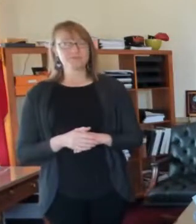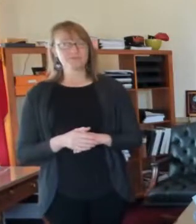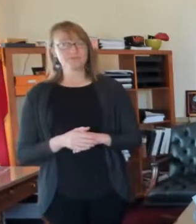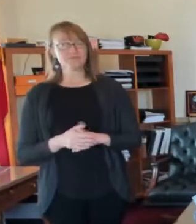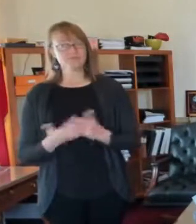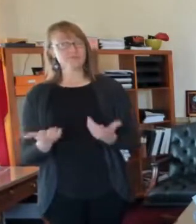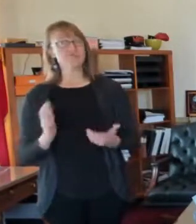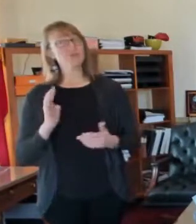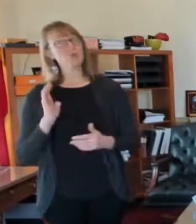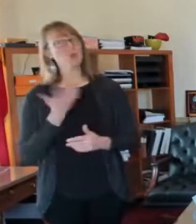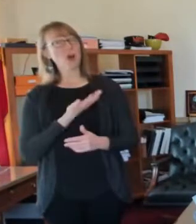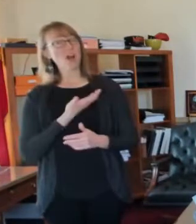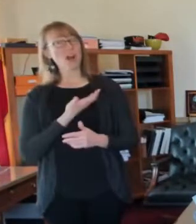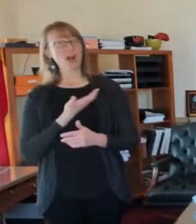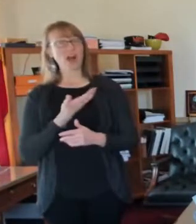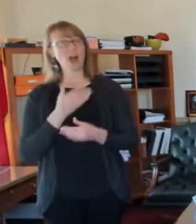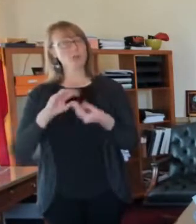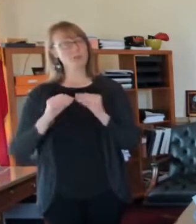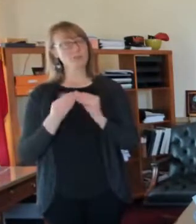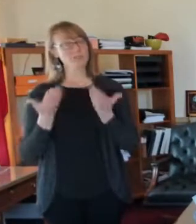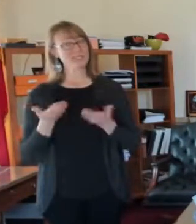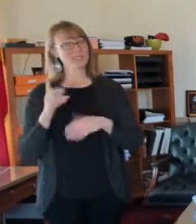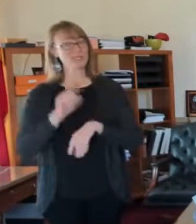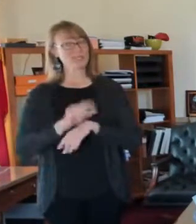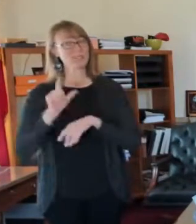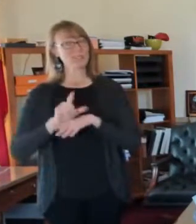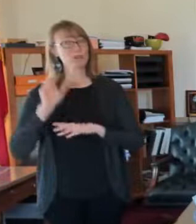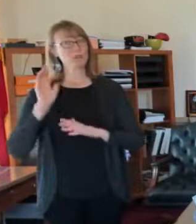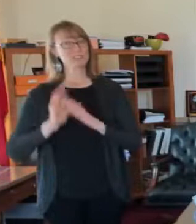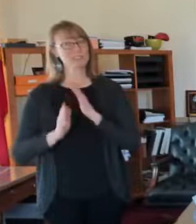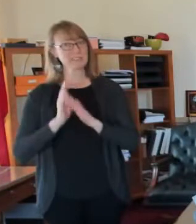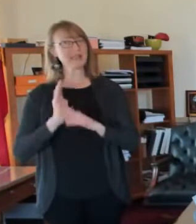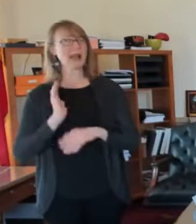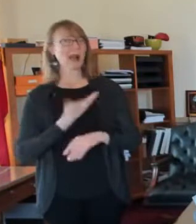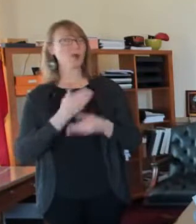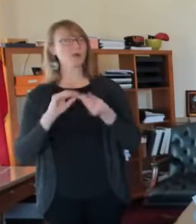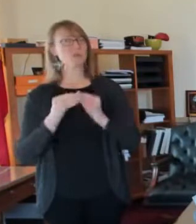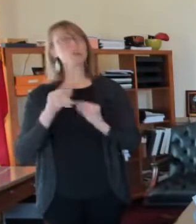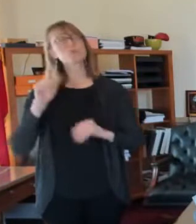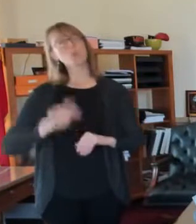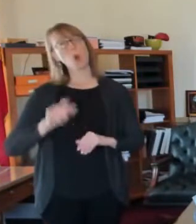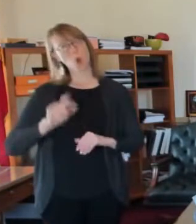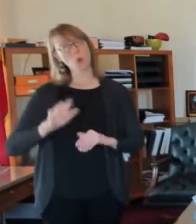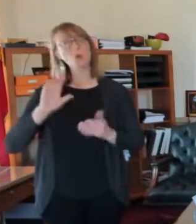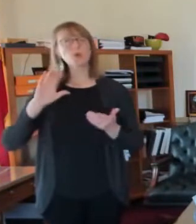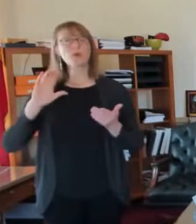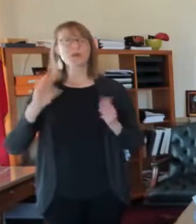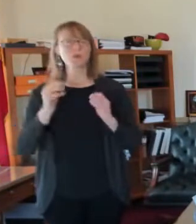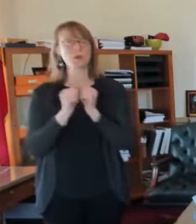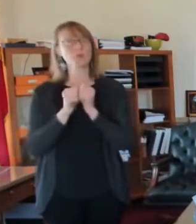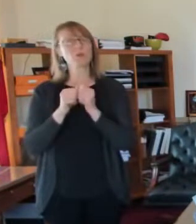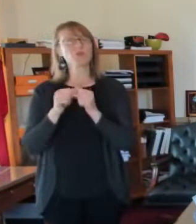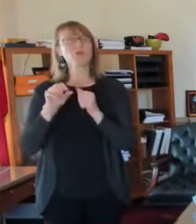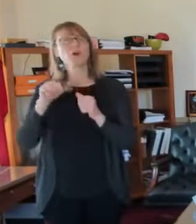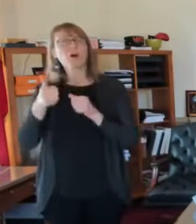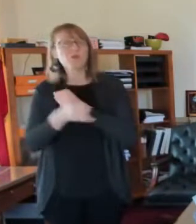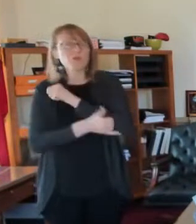in, in the region. Um, what else did I want to tell you about on that?